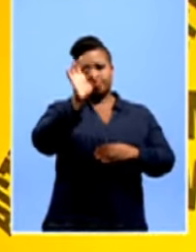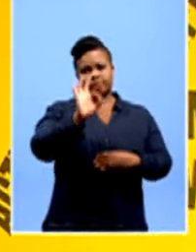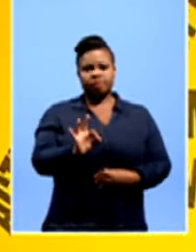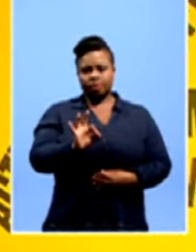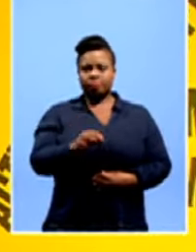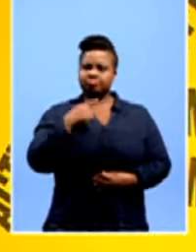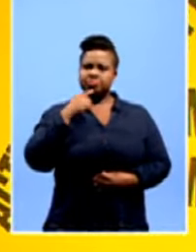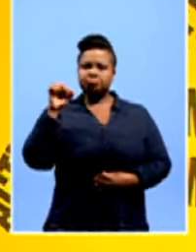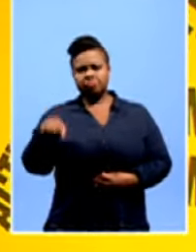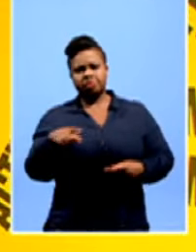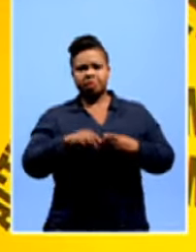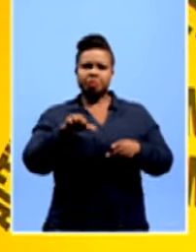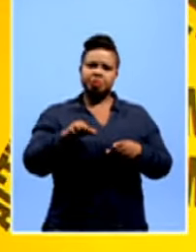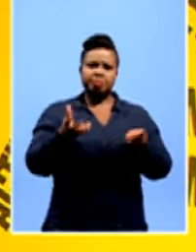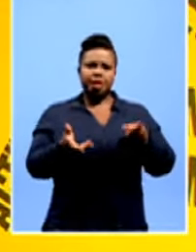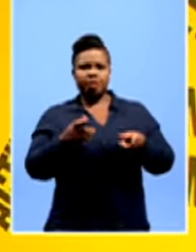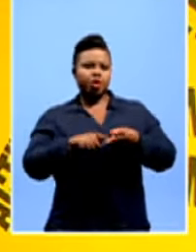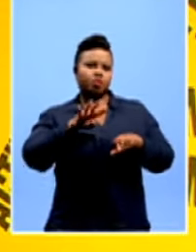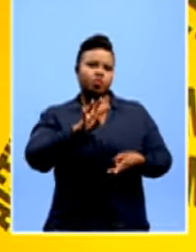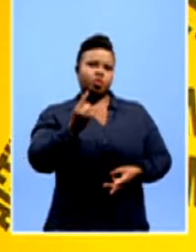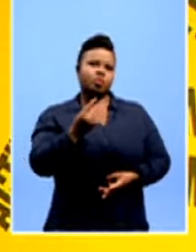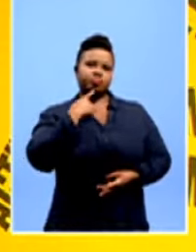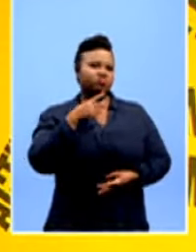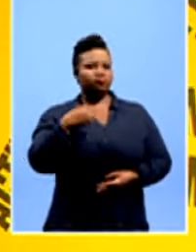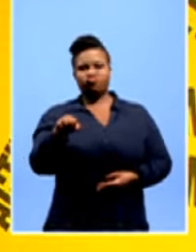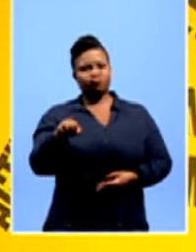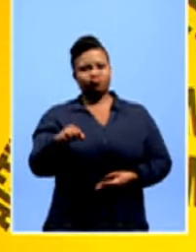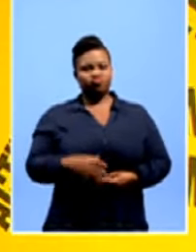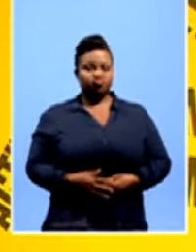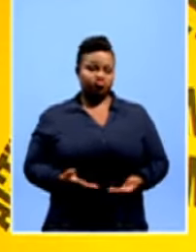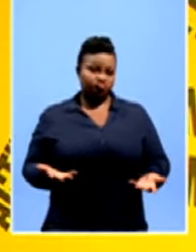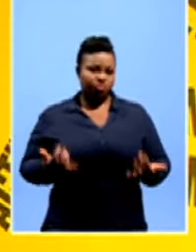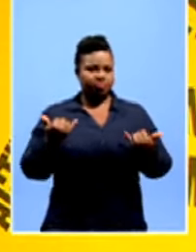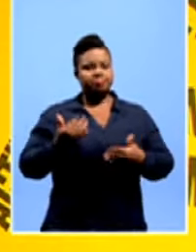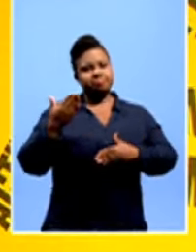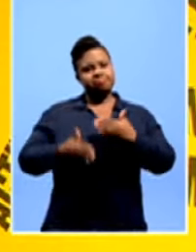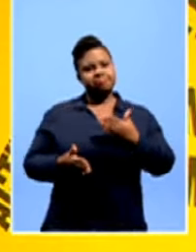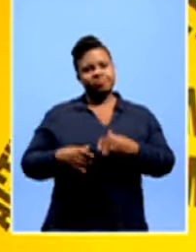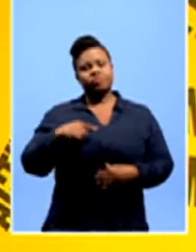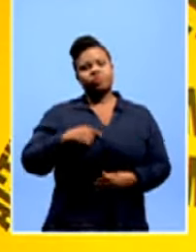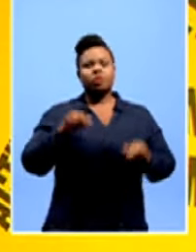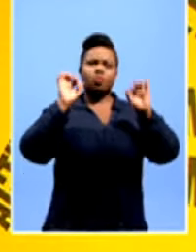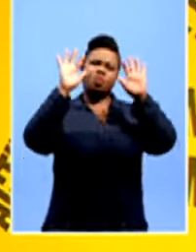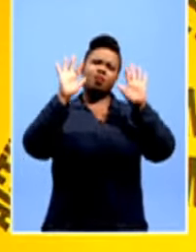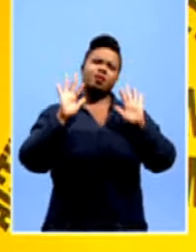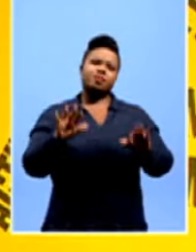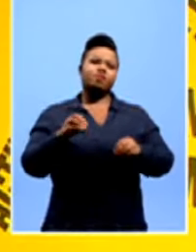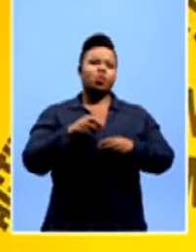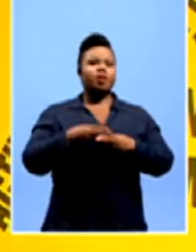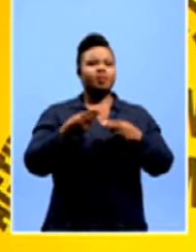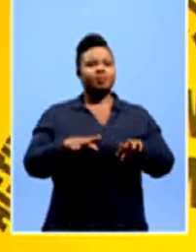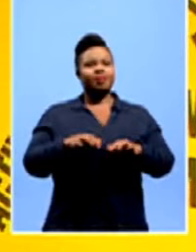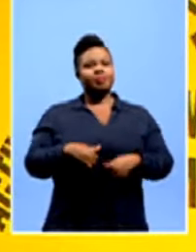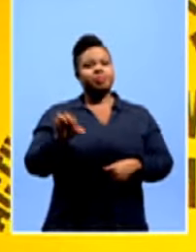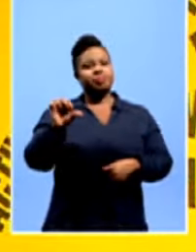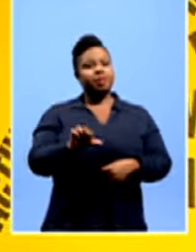say yes, 16% maybe, and 41% say no. That's where we'll leave it. I say, have a wonderful Easter. We'll